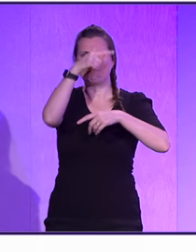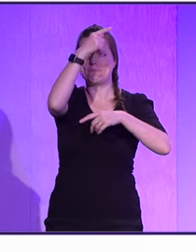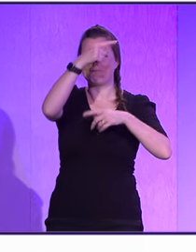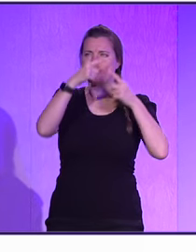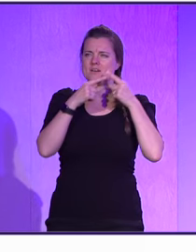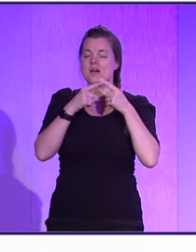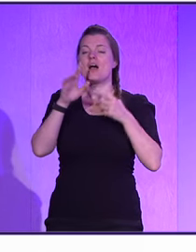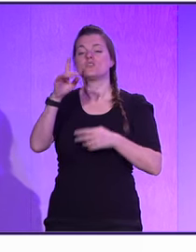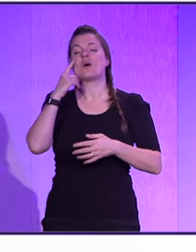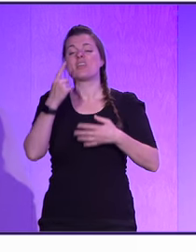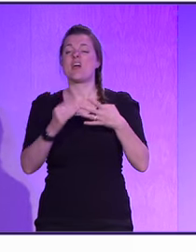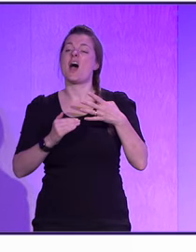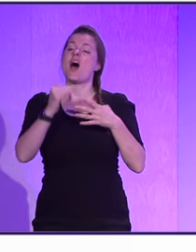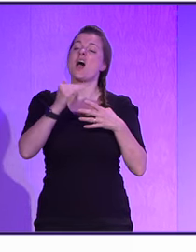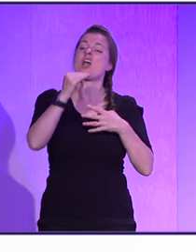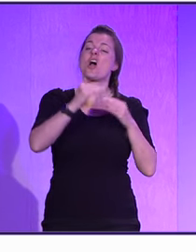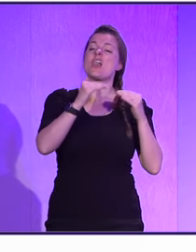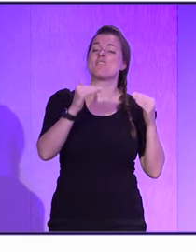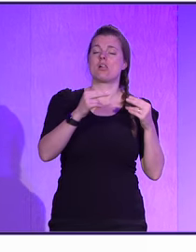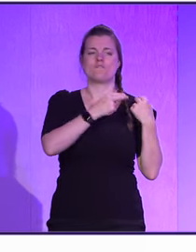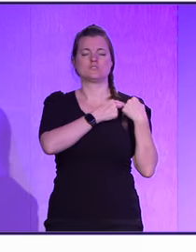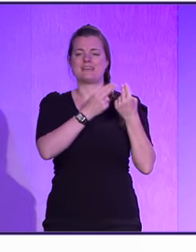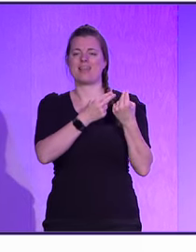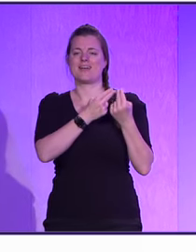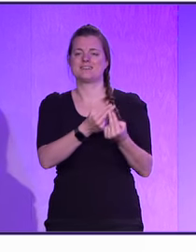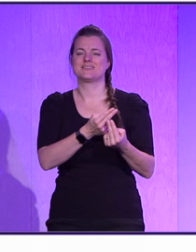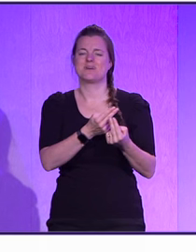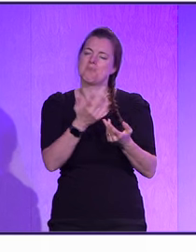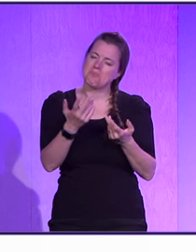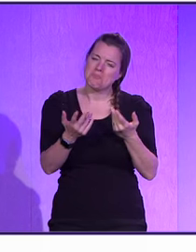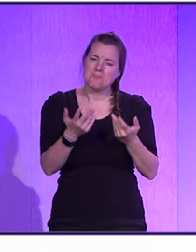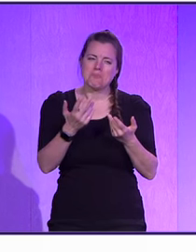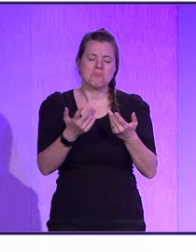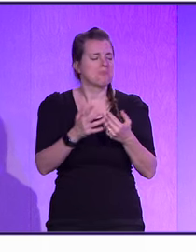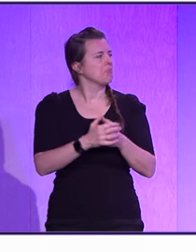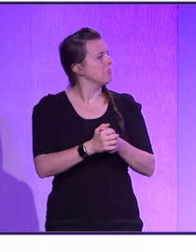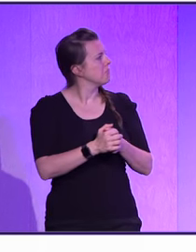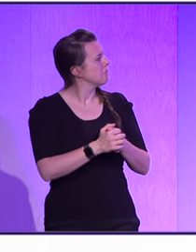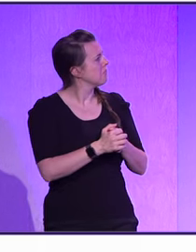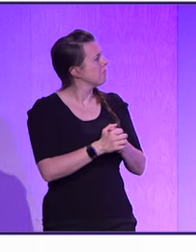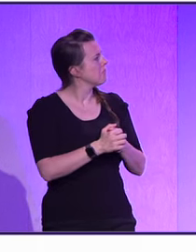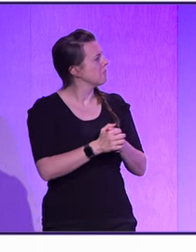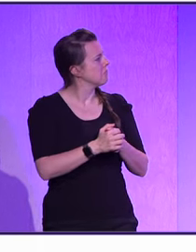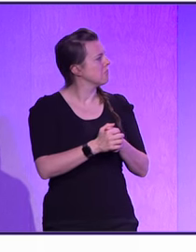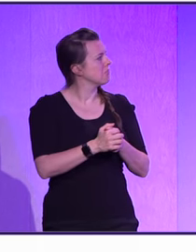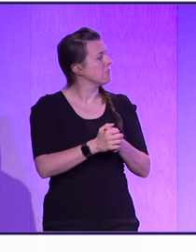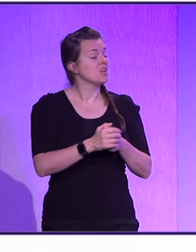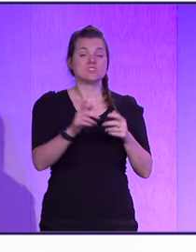on delegating stuff. Again, see how you can get up to the point that you're doing this.